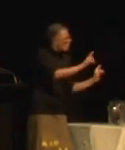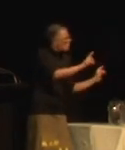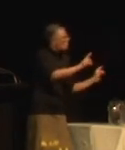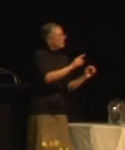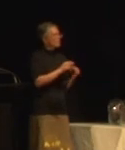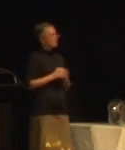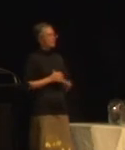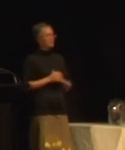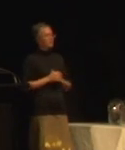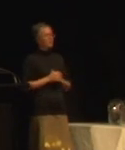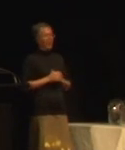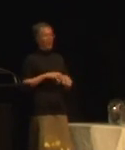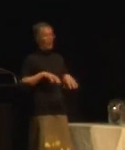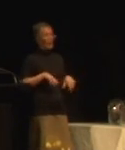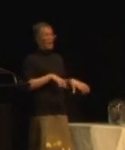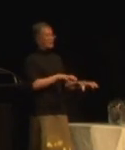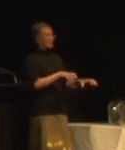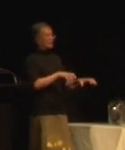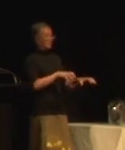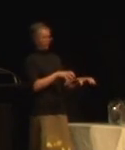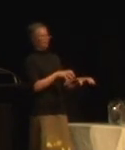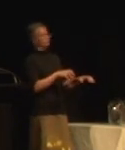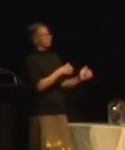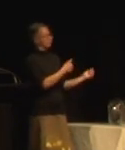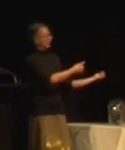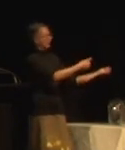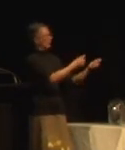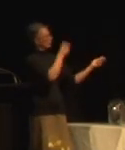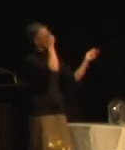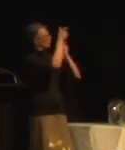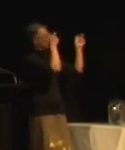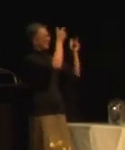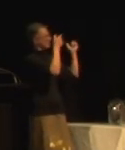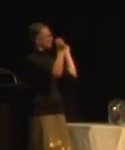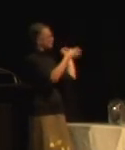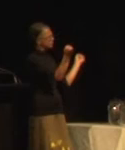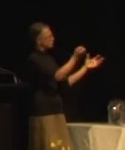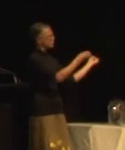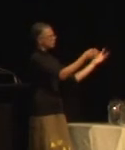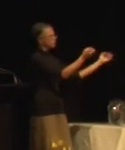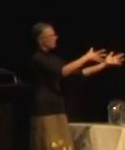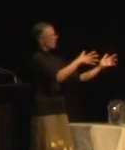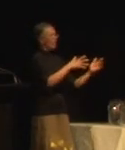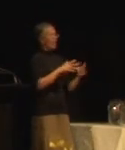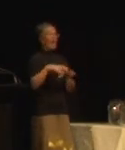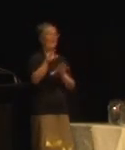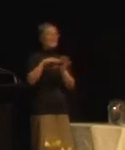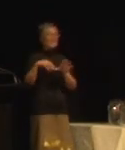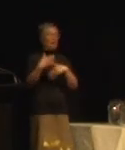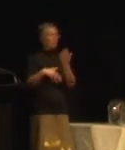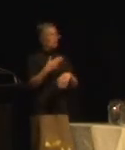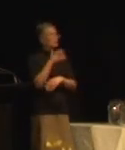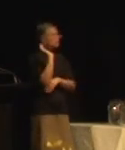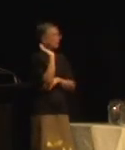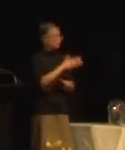This activity was really good because it helps everyone be creative, but they don't need to understand any kind of design process or worry about